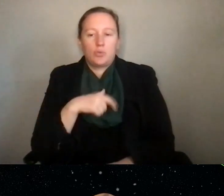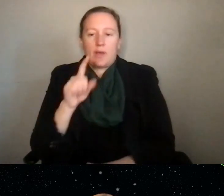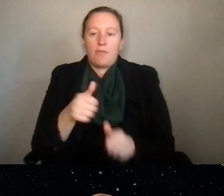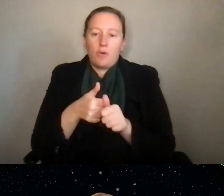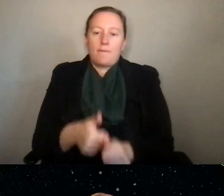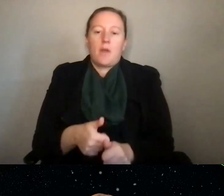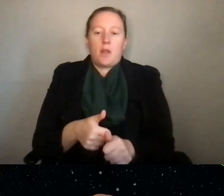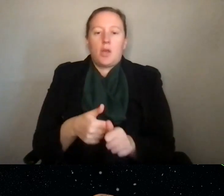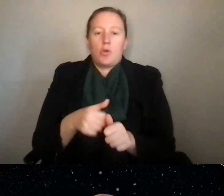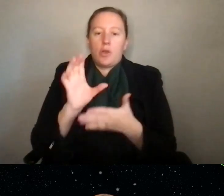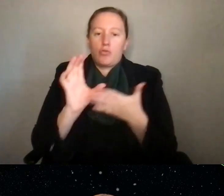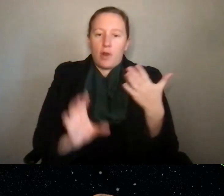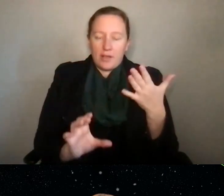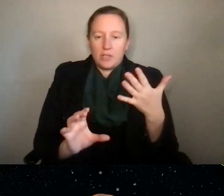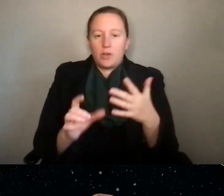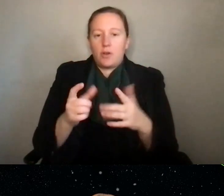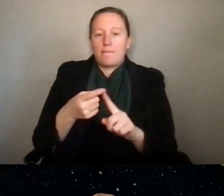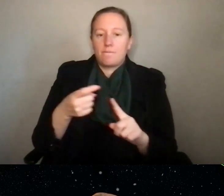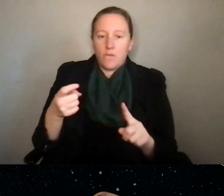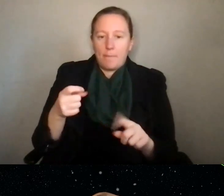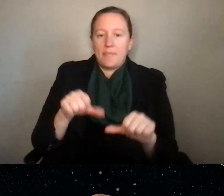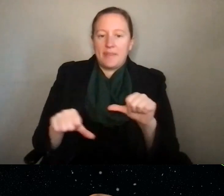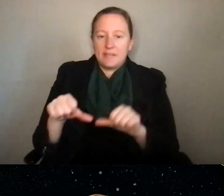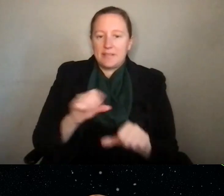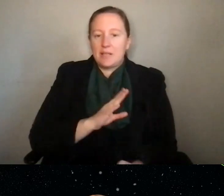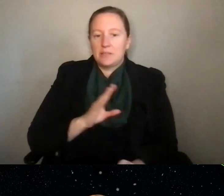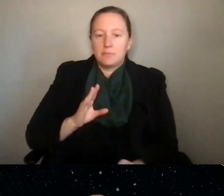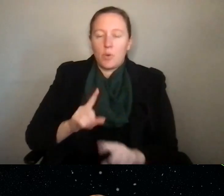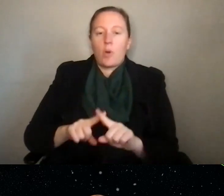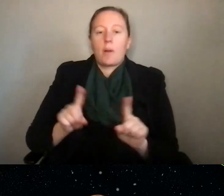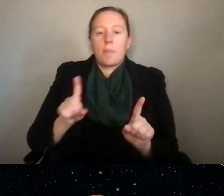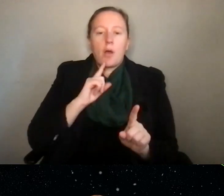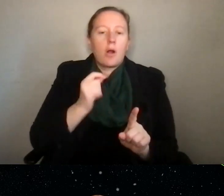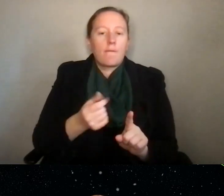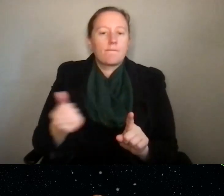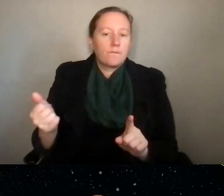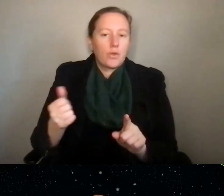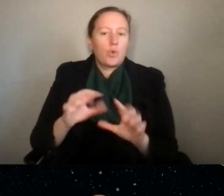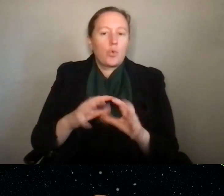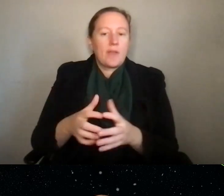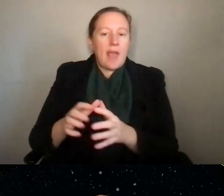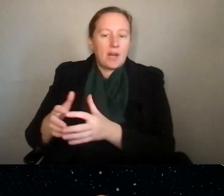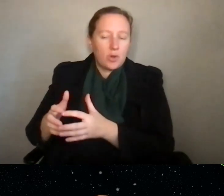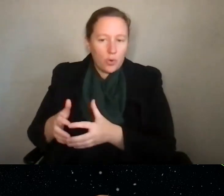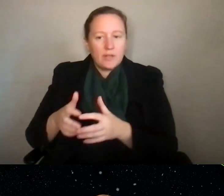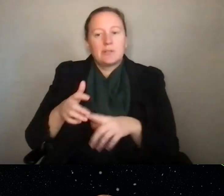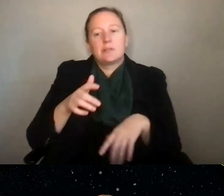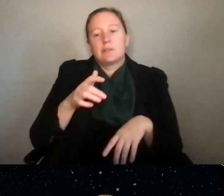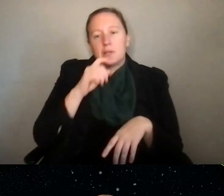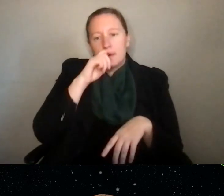review criteria that's laid out by the science board. But there are a few specific categories of proposals